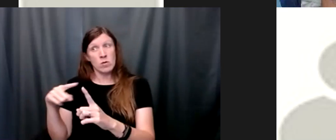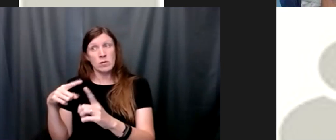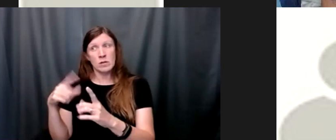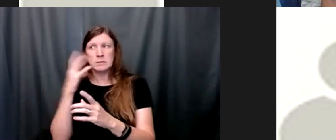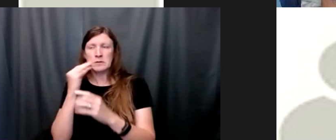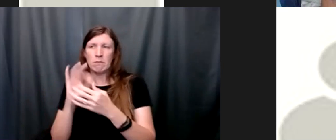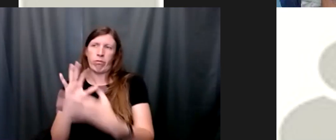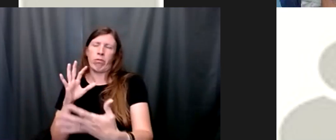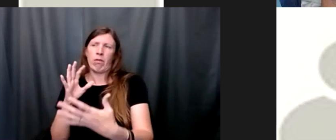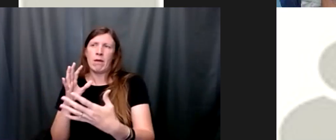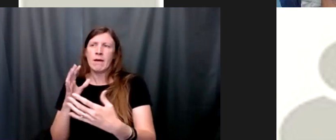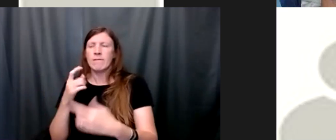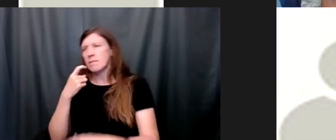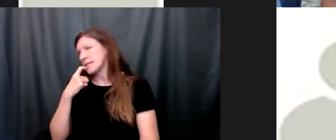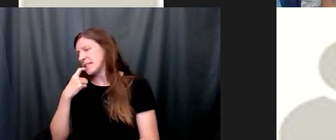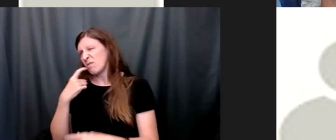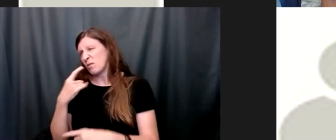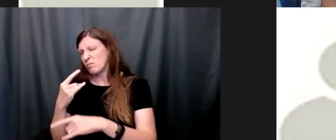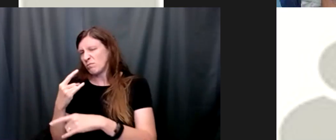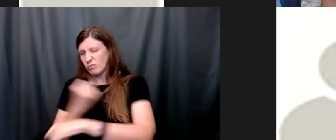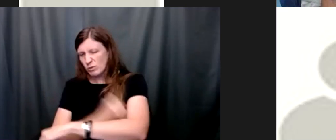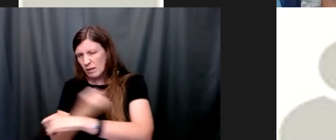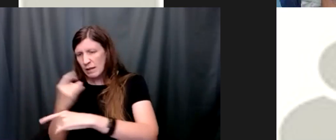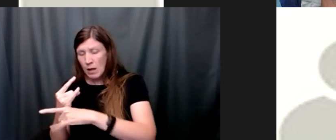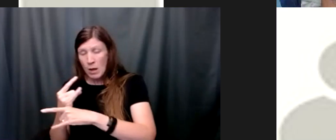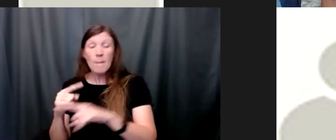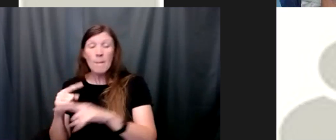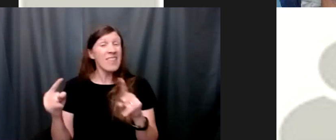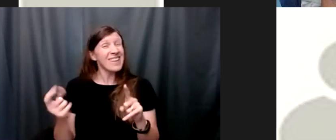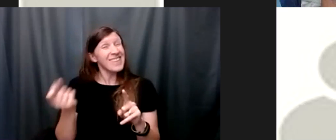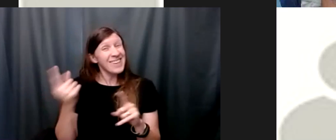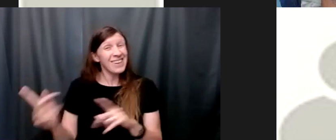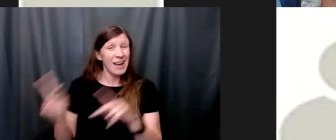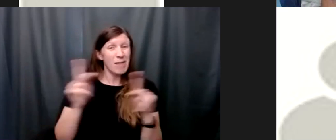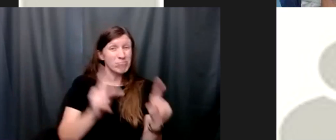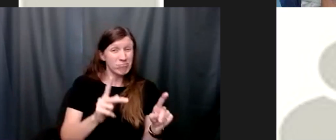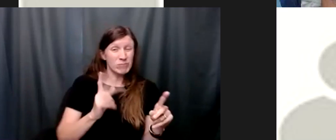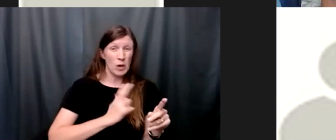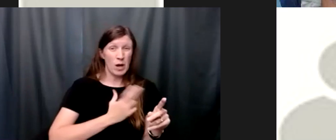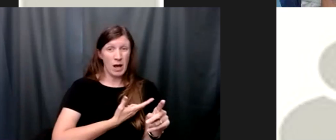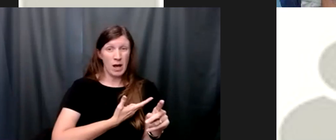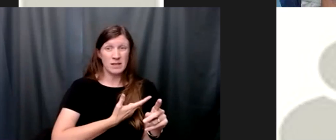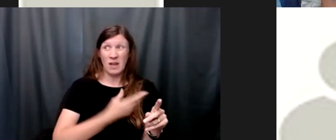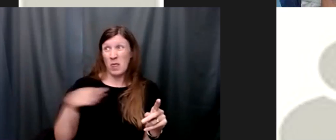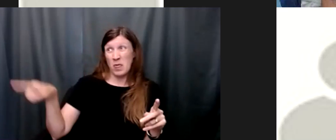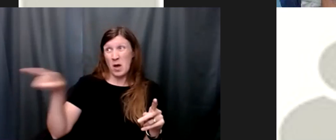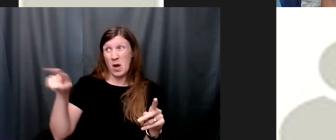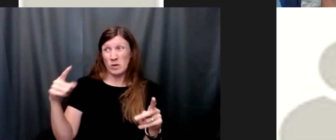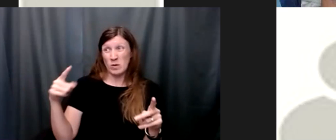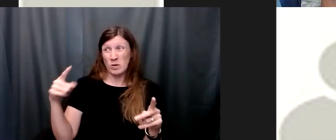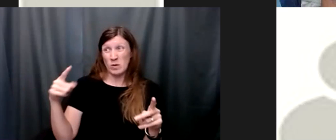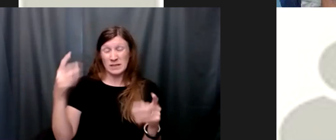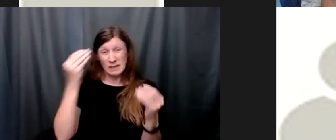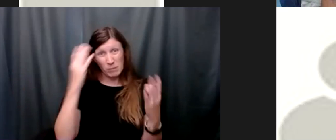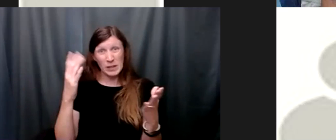of struggle might be no matter what wound you might have these steps ripped from the pages of scripture can actually bring